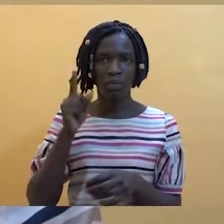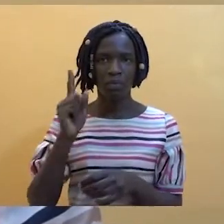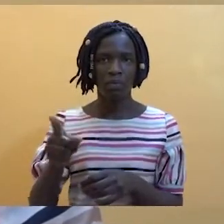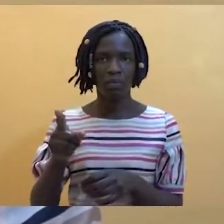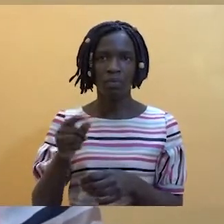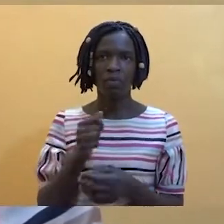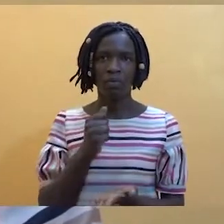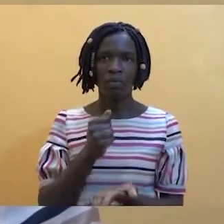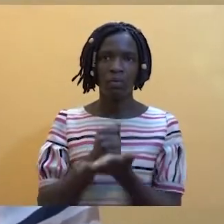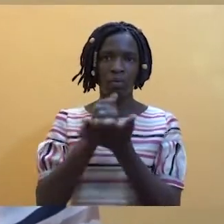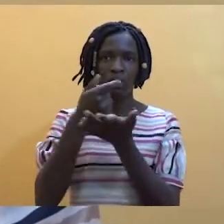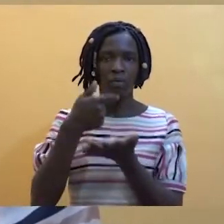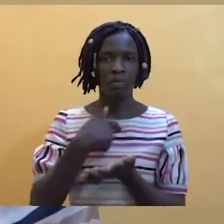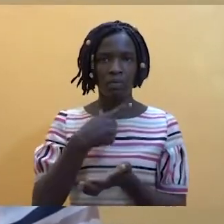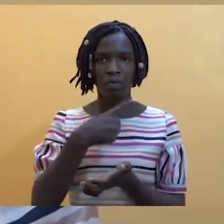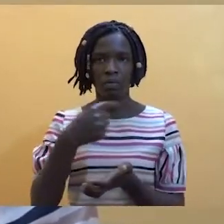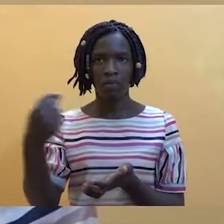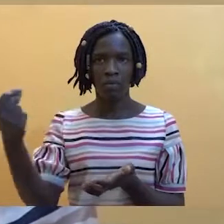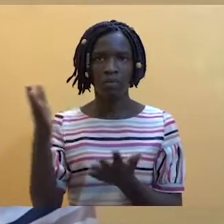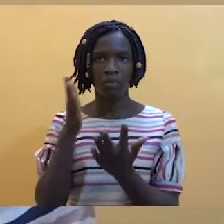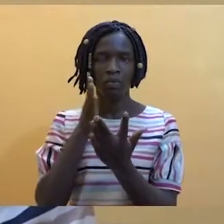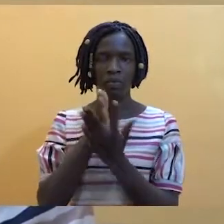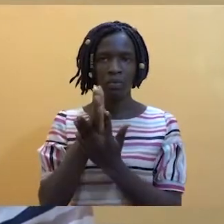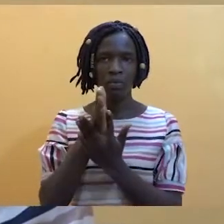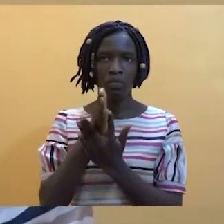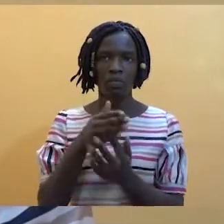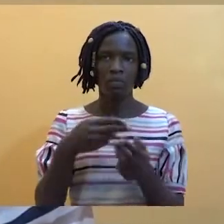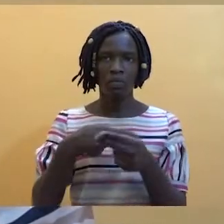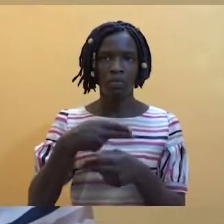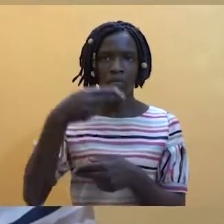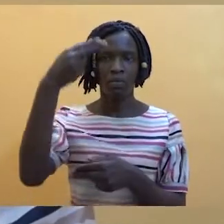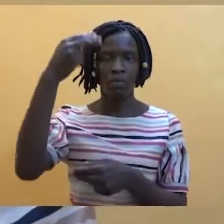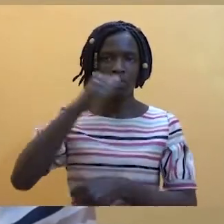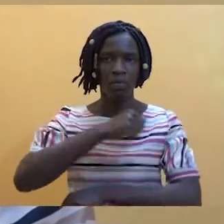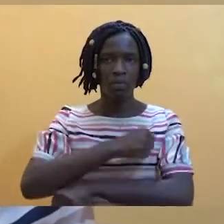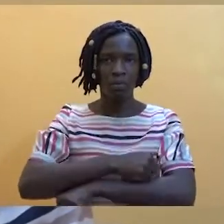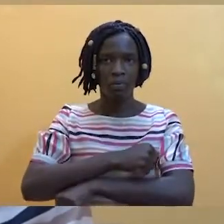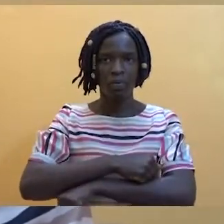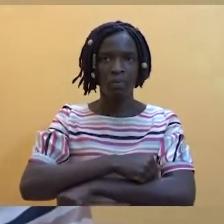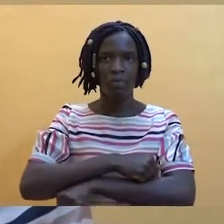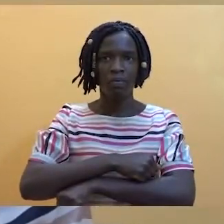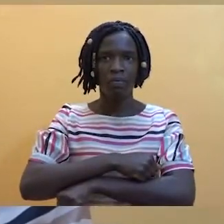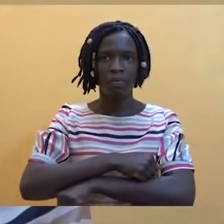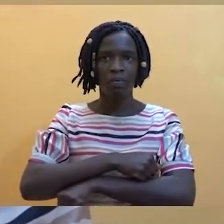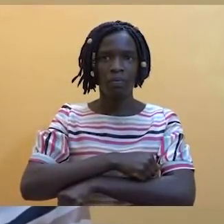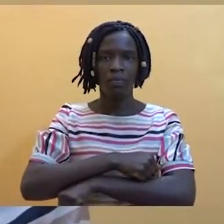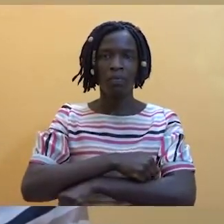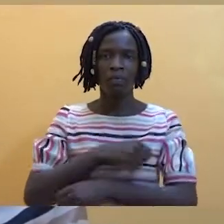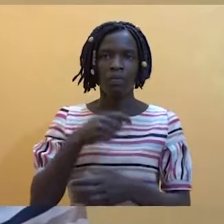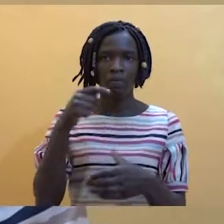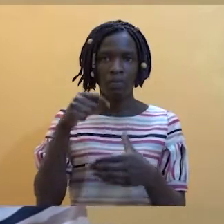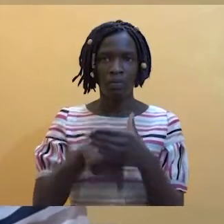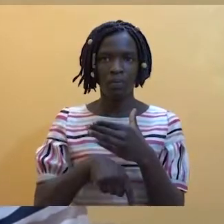life has not become easy for me. Now, I owe the school $350,000